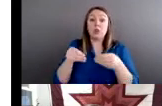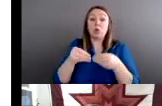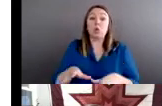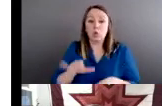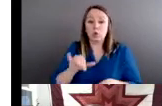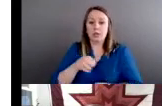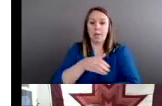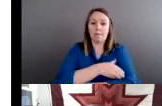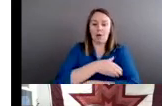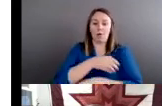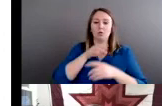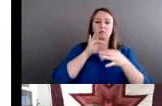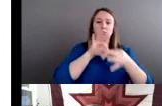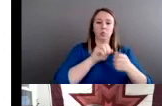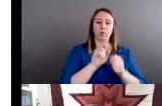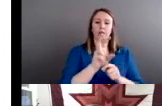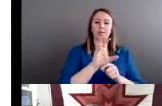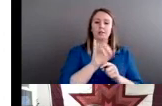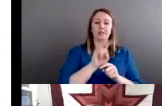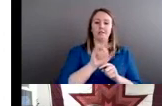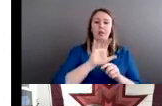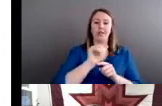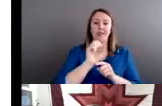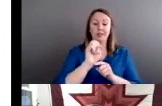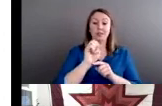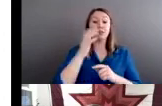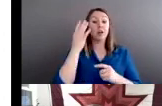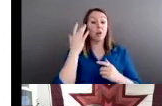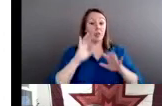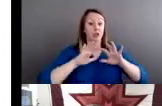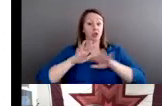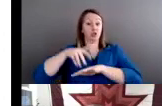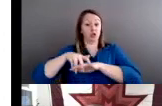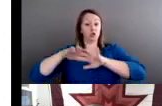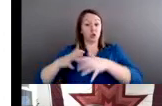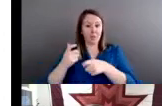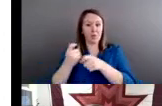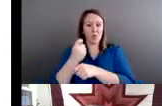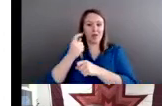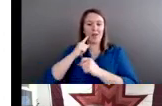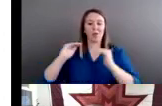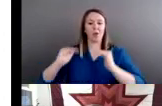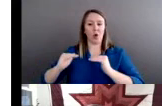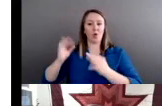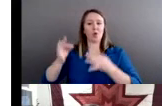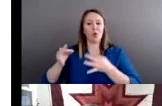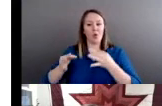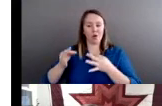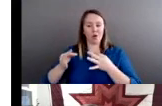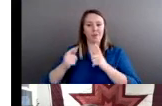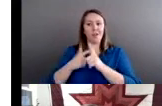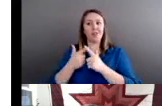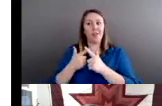the tribe had won in the lower court, the case then could proceed. The lower court is the